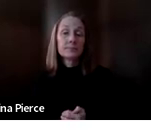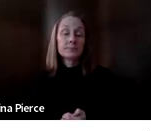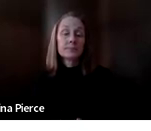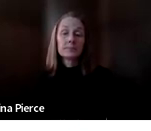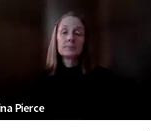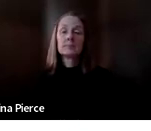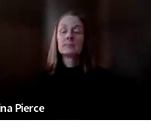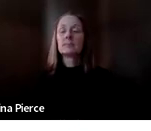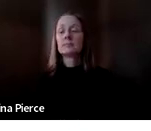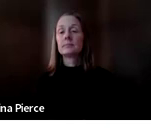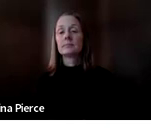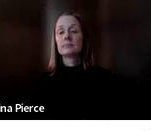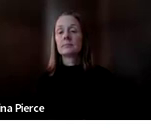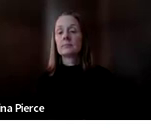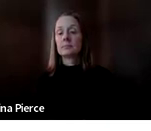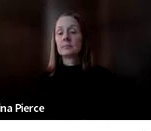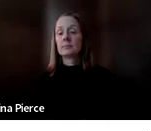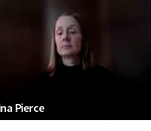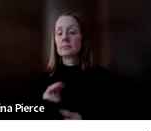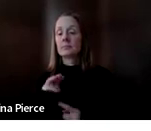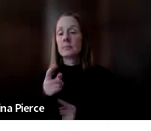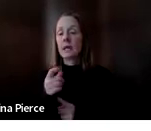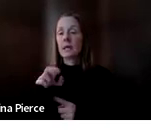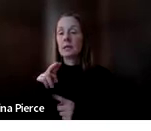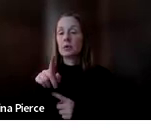Megan, feel free to unmute and ask or type in the chat.